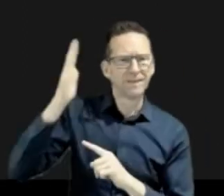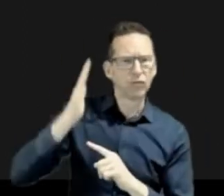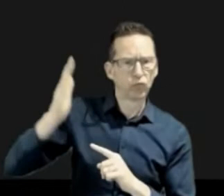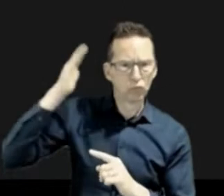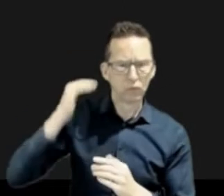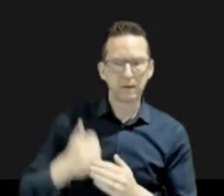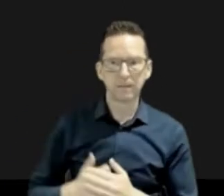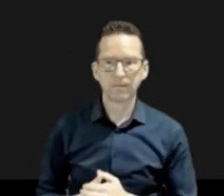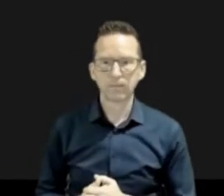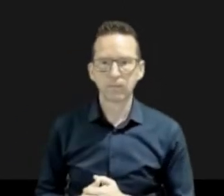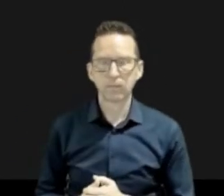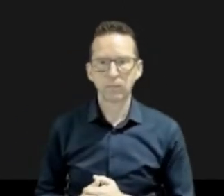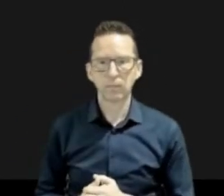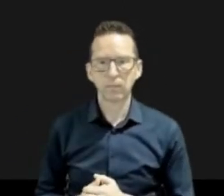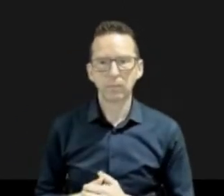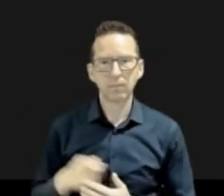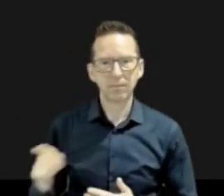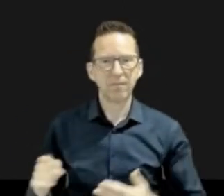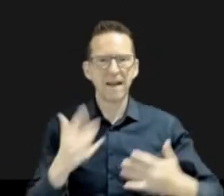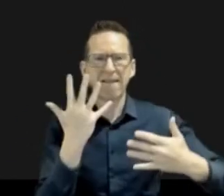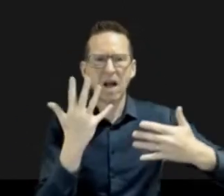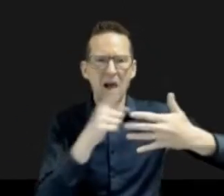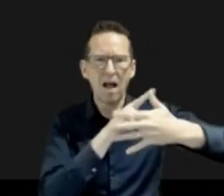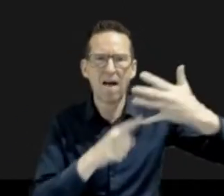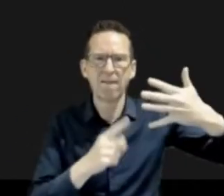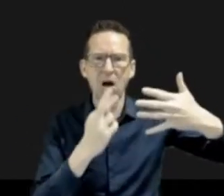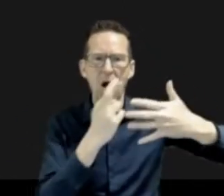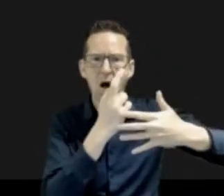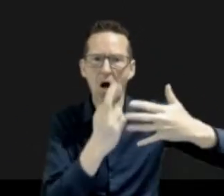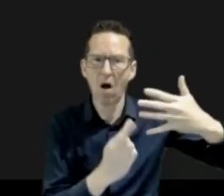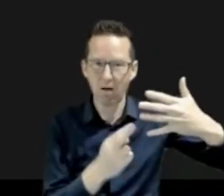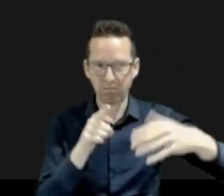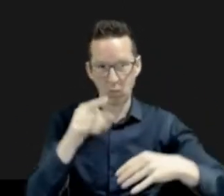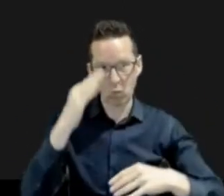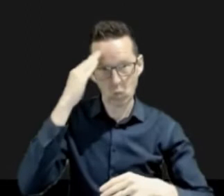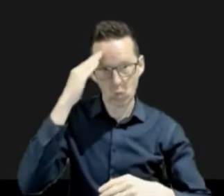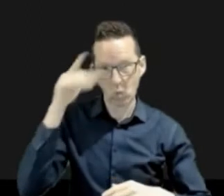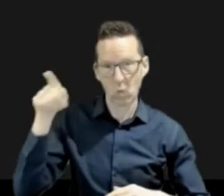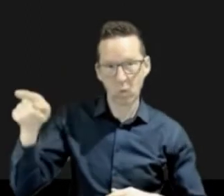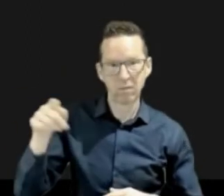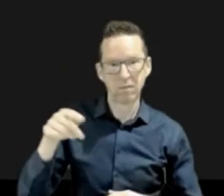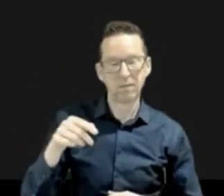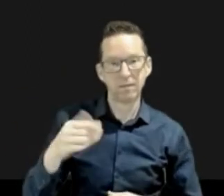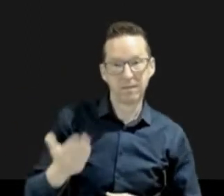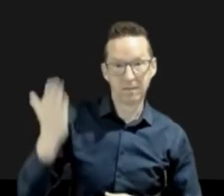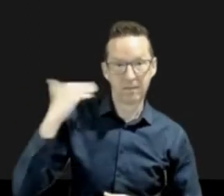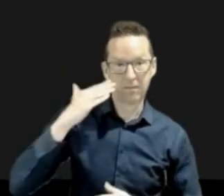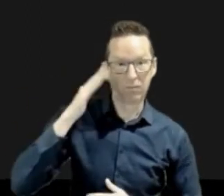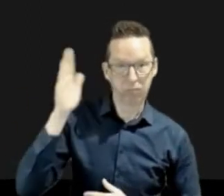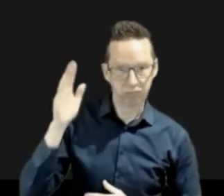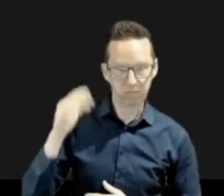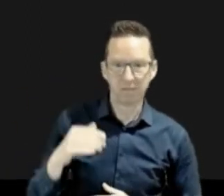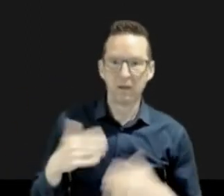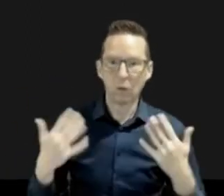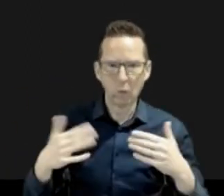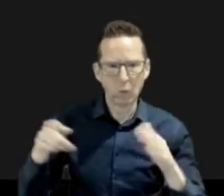five Rs that you saw in the first presentation. We didn't quite get to the brilliance, I'd say, of the alliteration